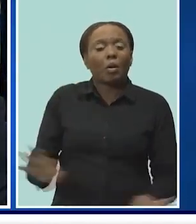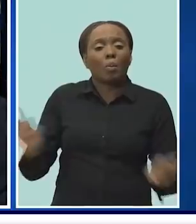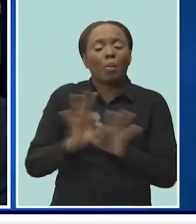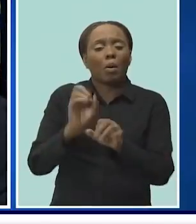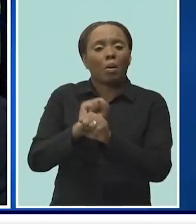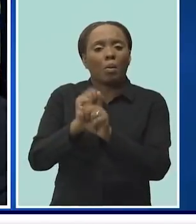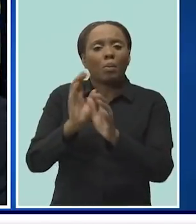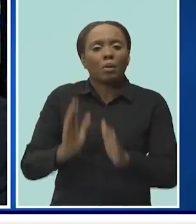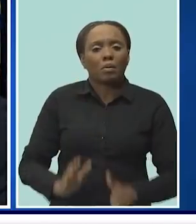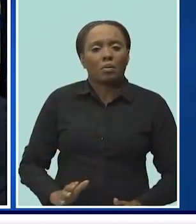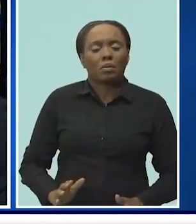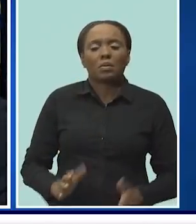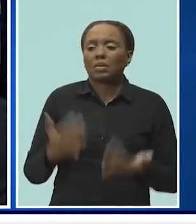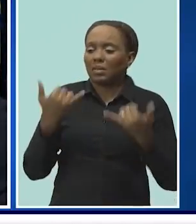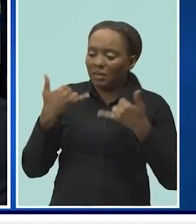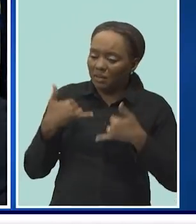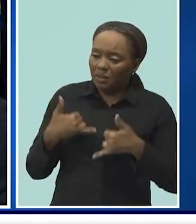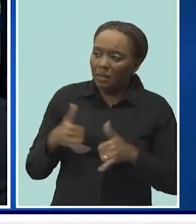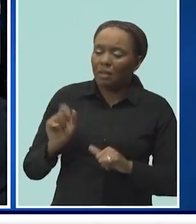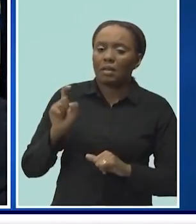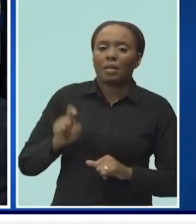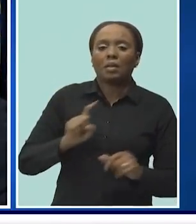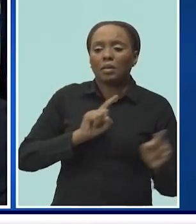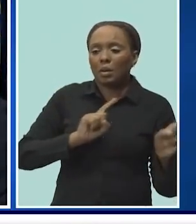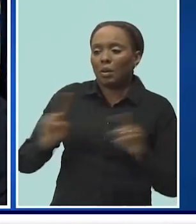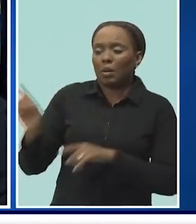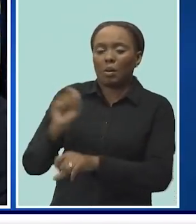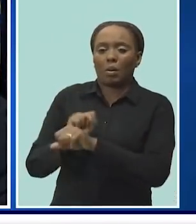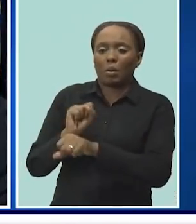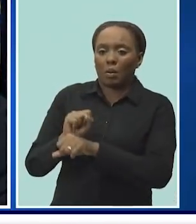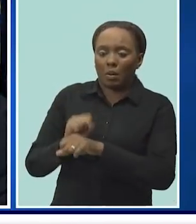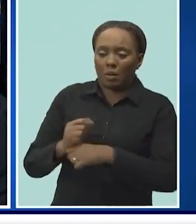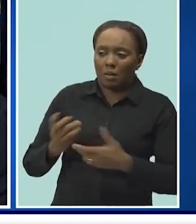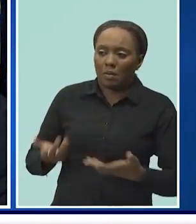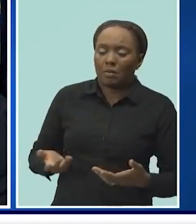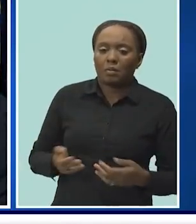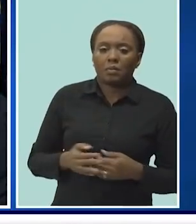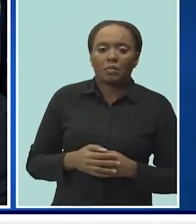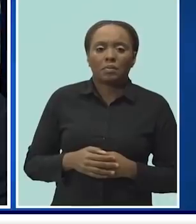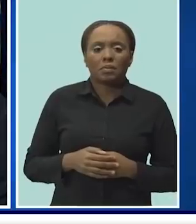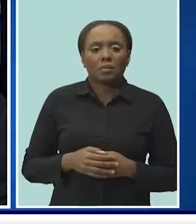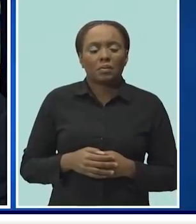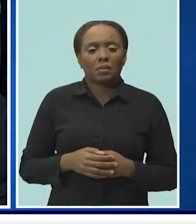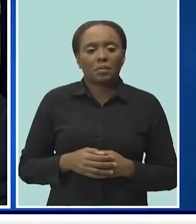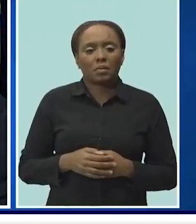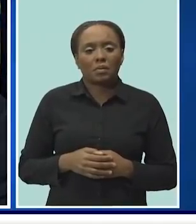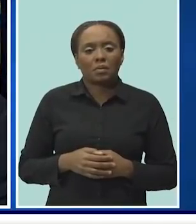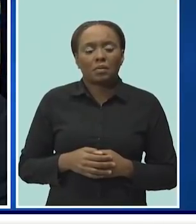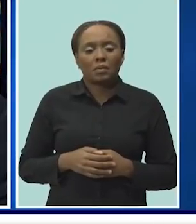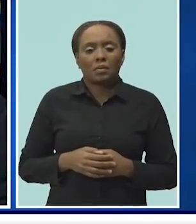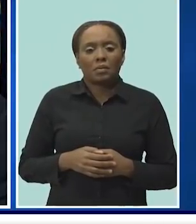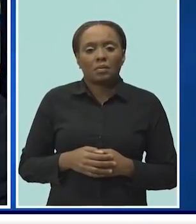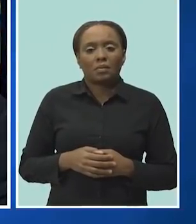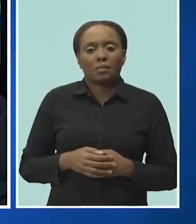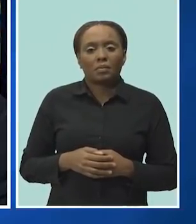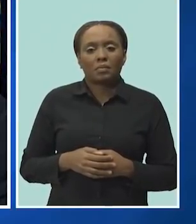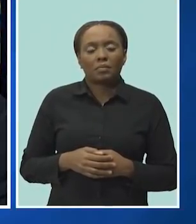they still have to be able to go to work and things of that sort. During the course of this weekend,